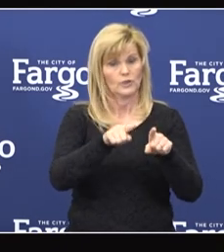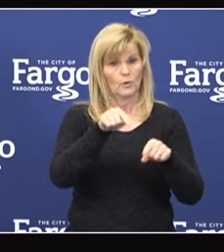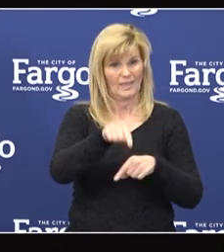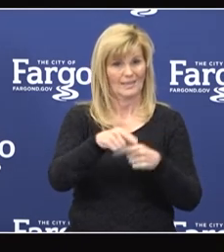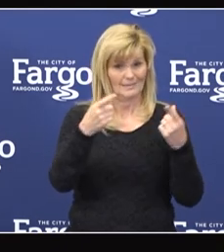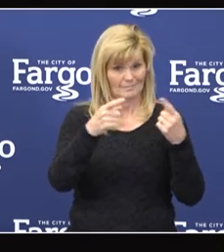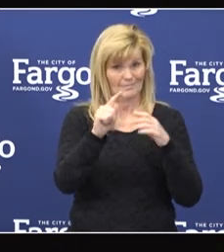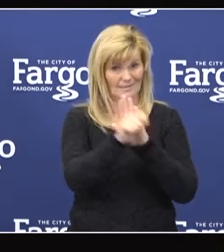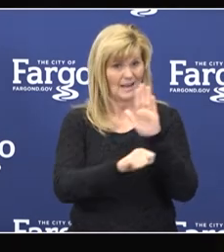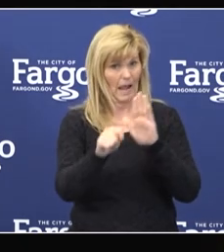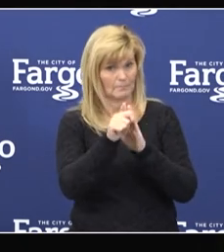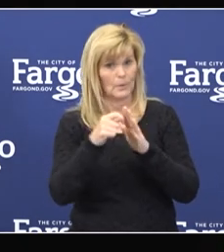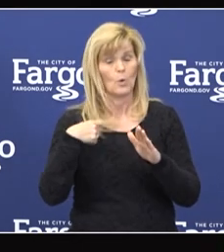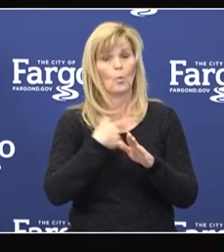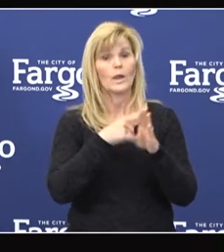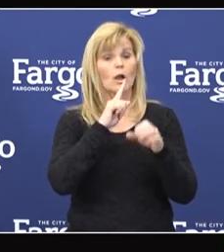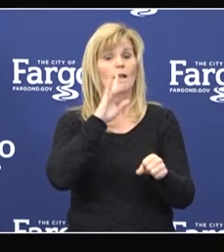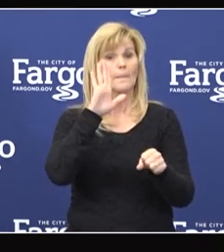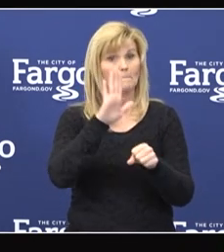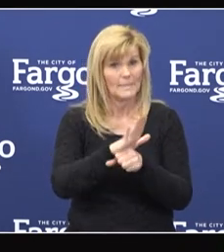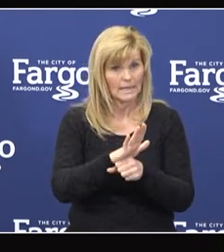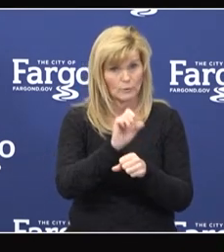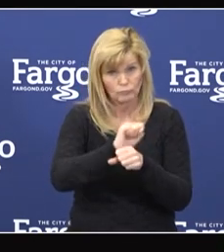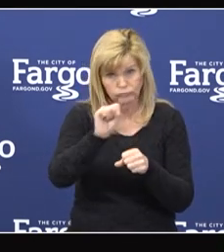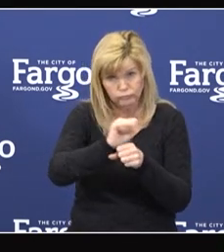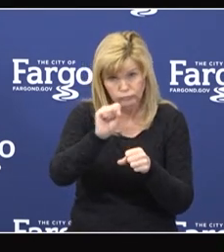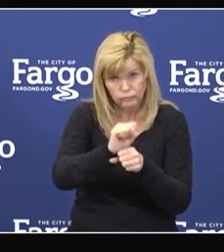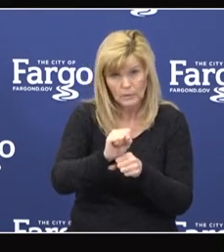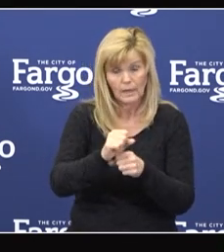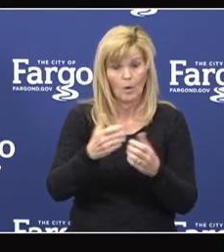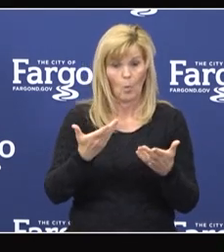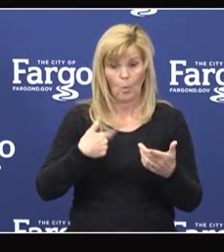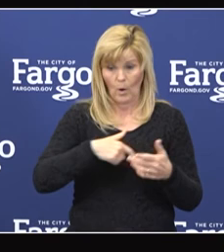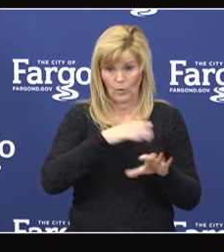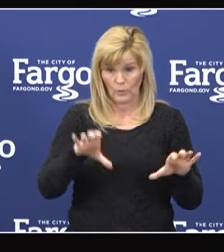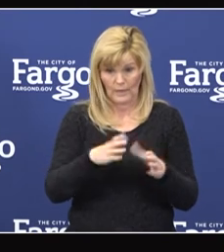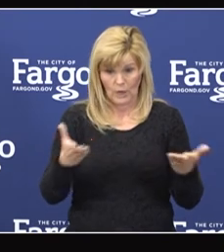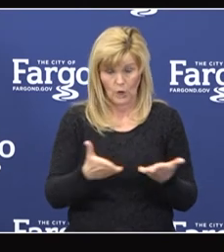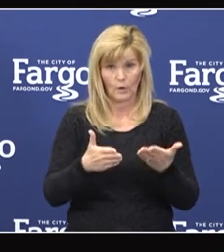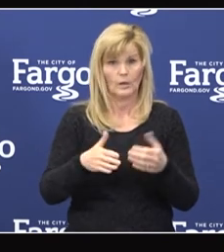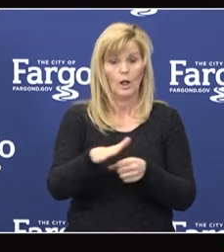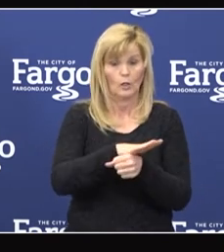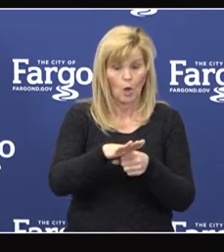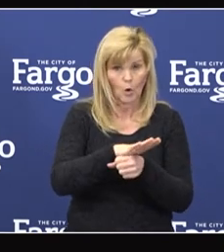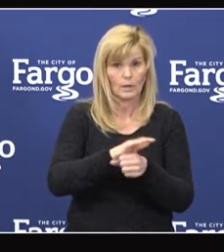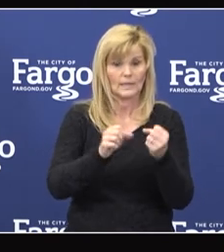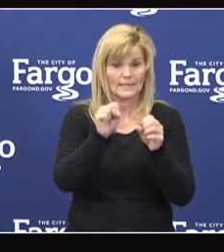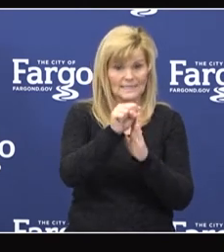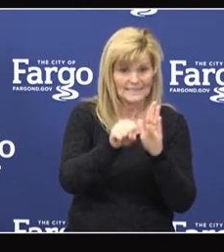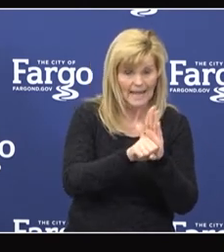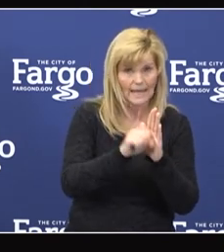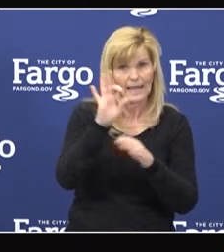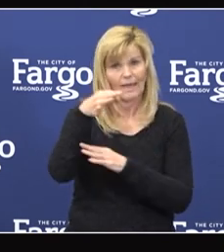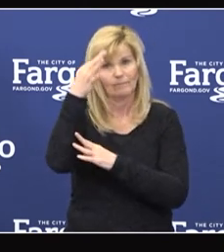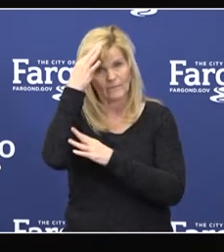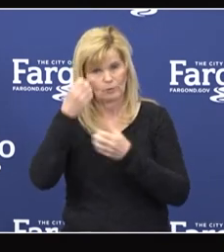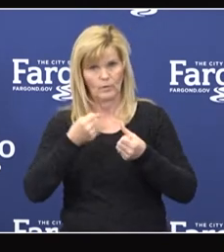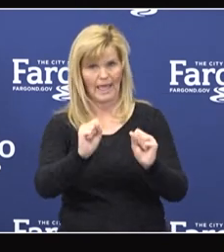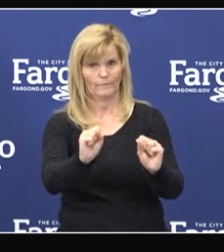We remain committed to establishing a strategy of locally executed, state-managed, and federally supported efforts.